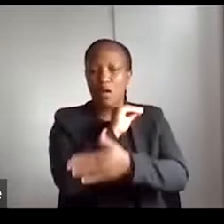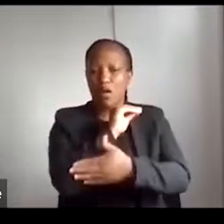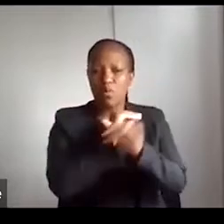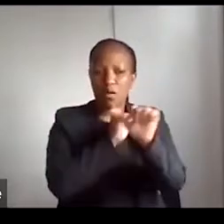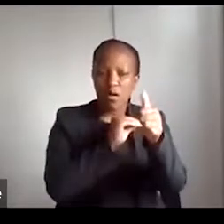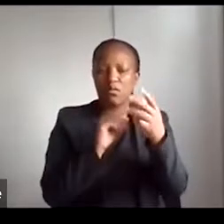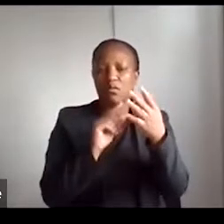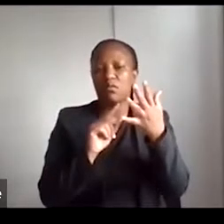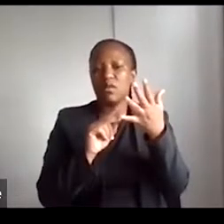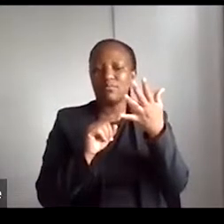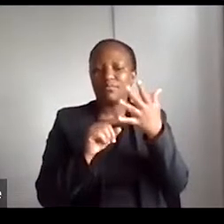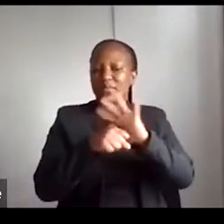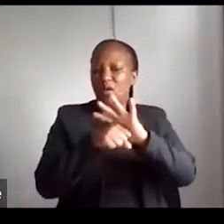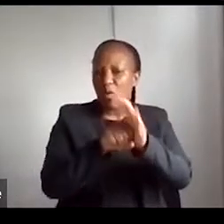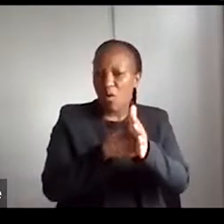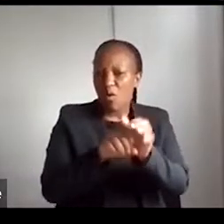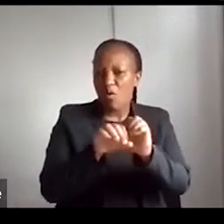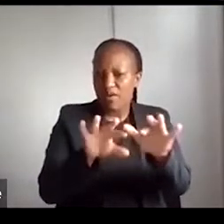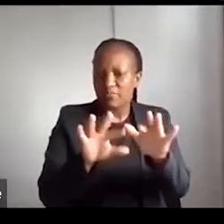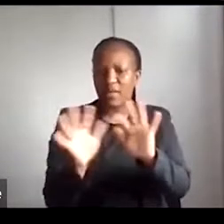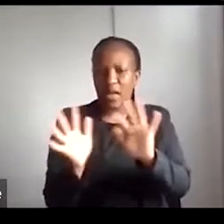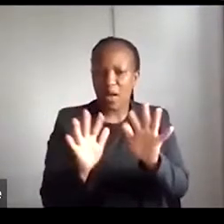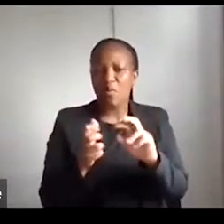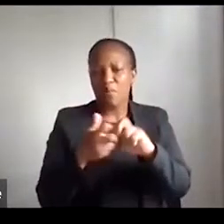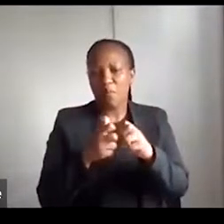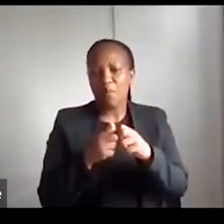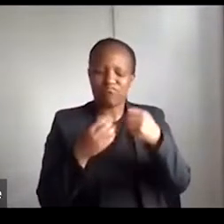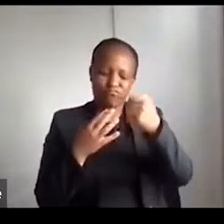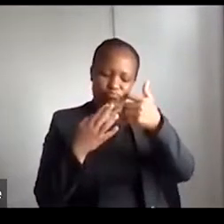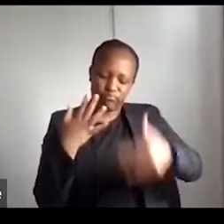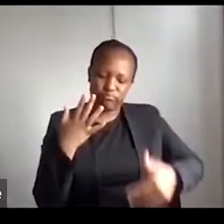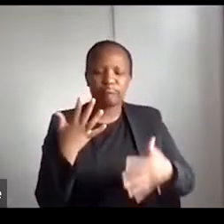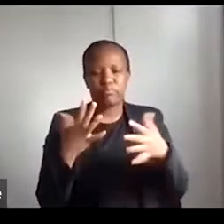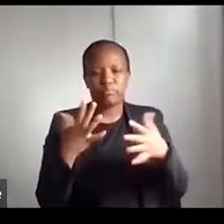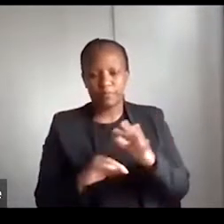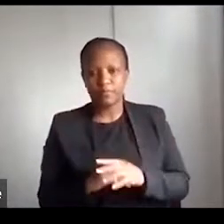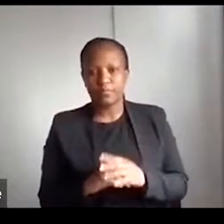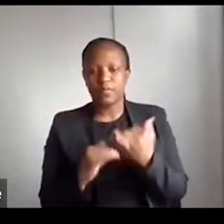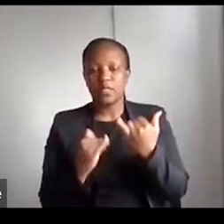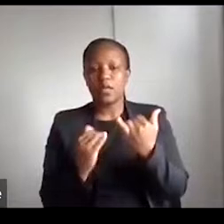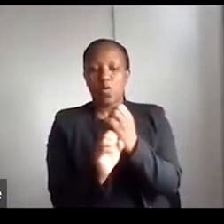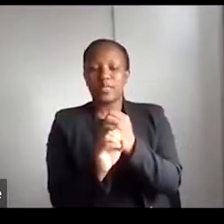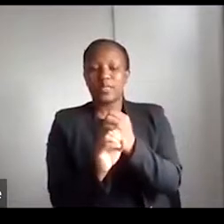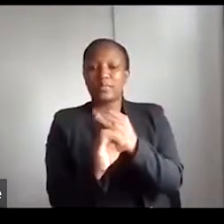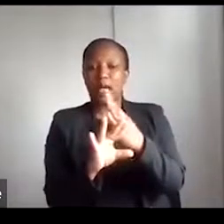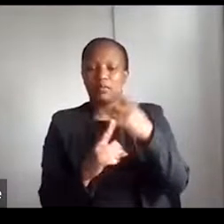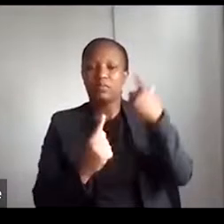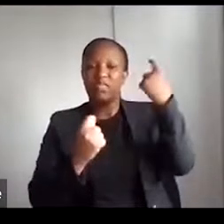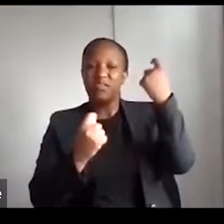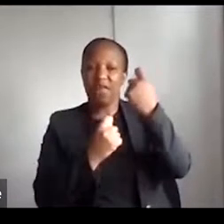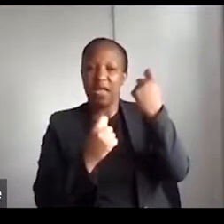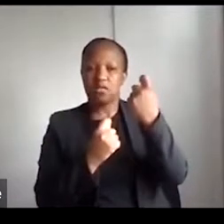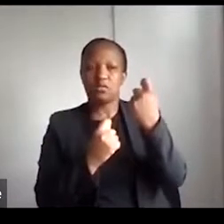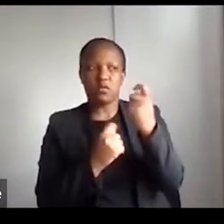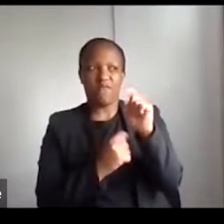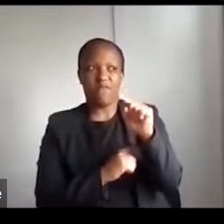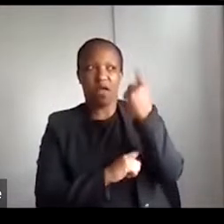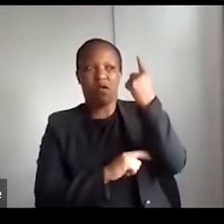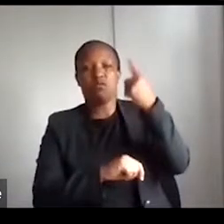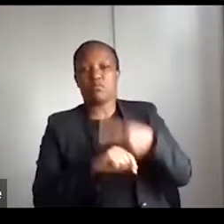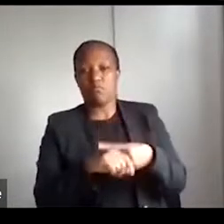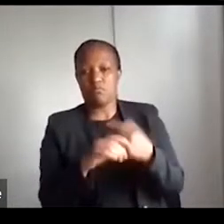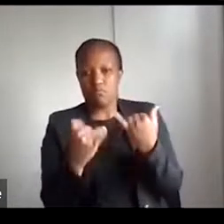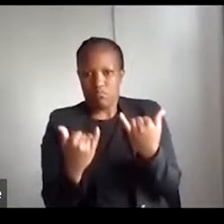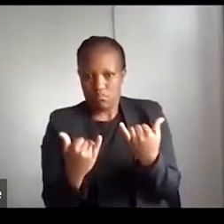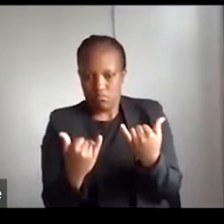So as we start, you know, with this initial event, which I hope will, you